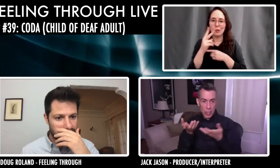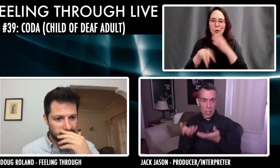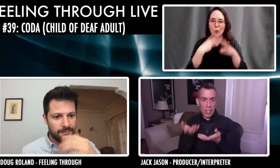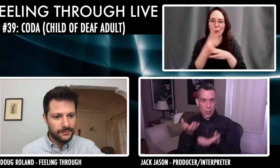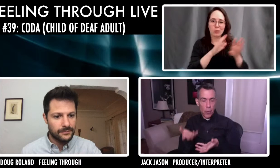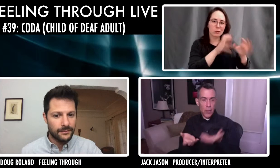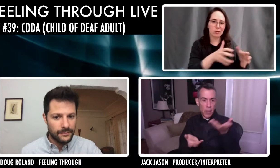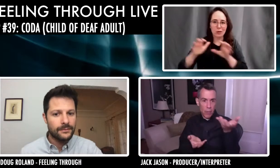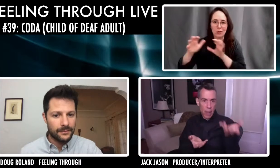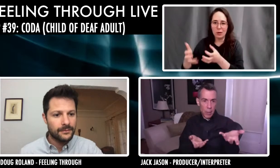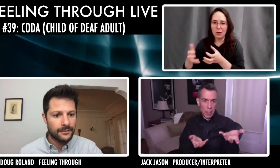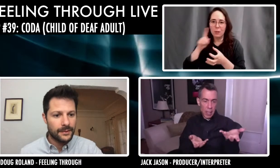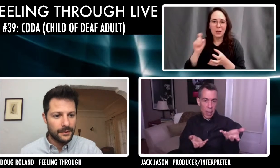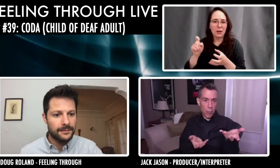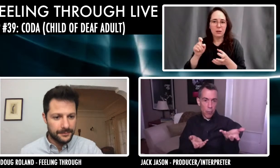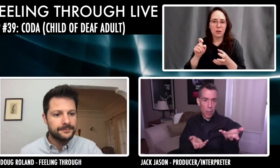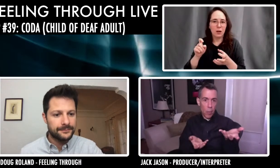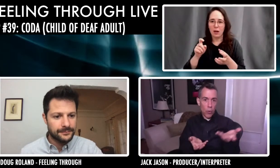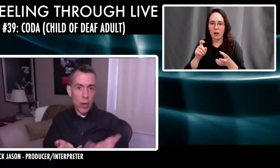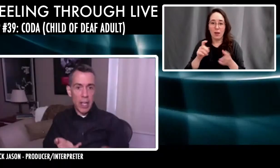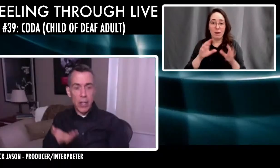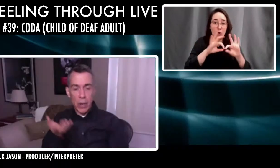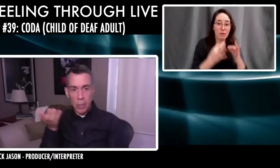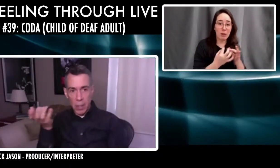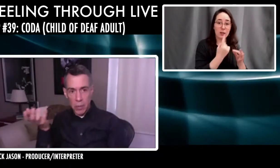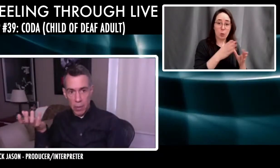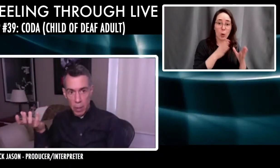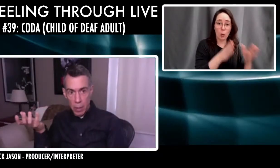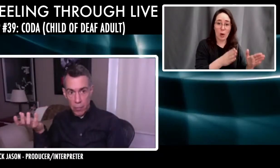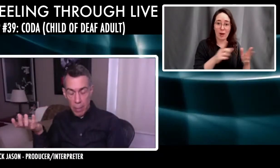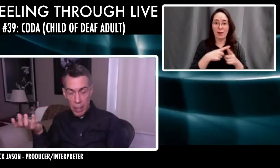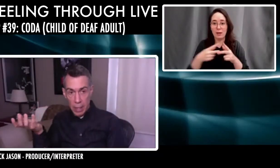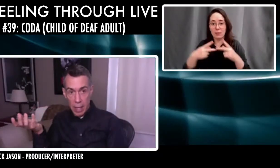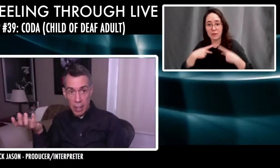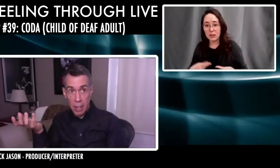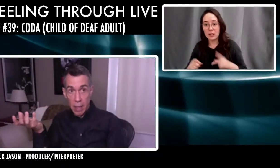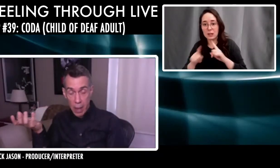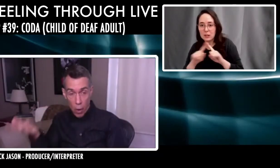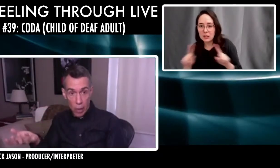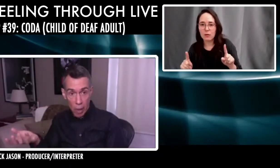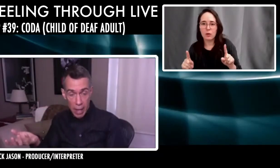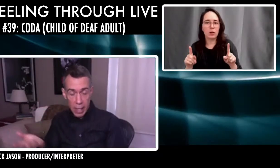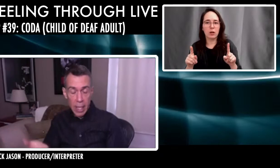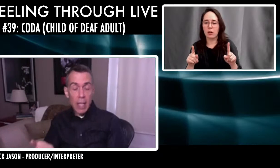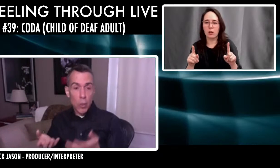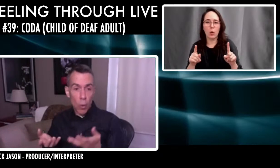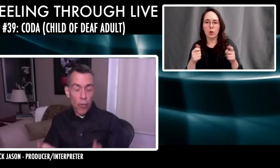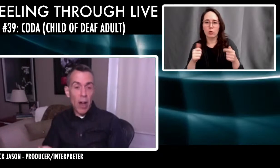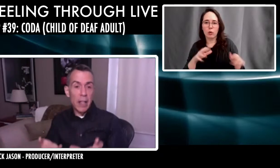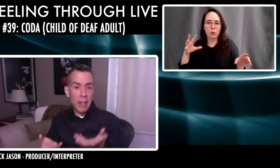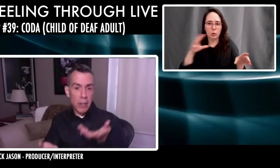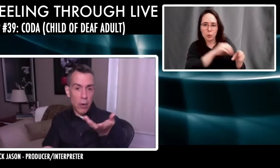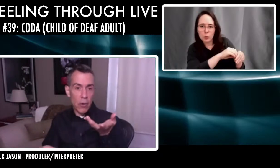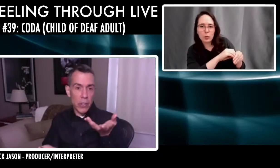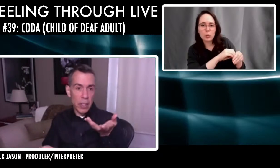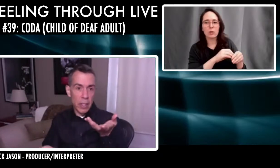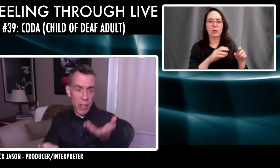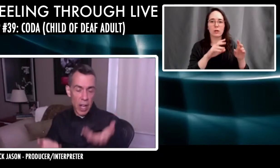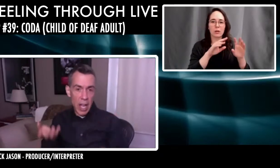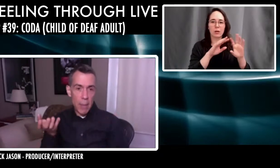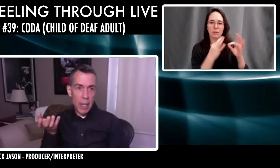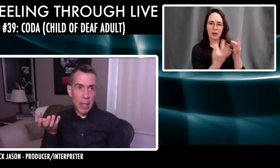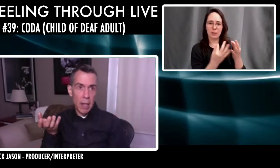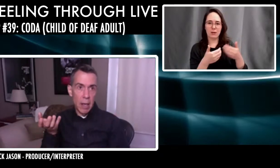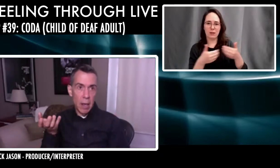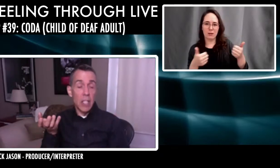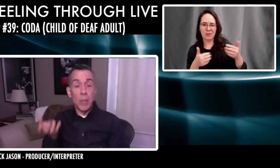physically different than the family that they come from, or try to integrate themselves into a family that they, they aren't like. You'll find that there's this